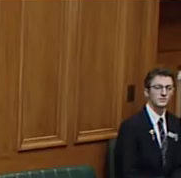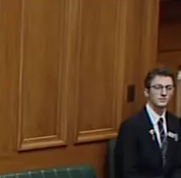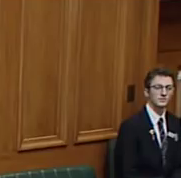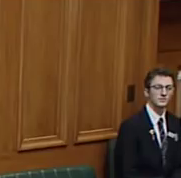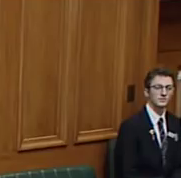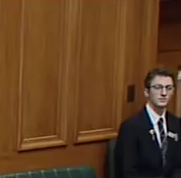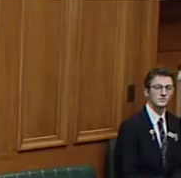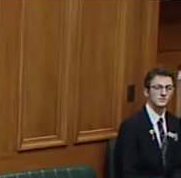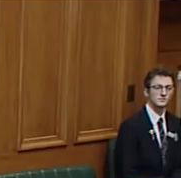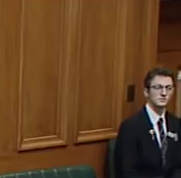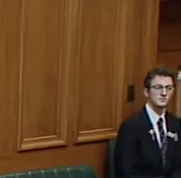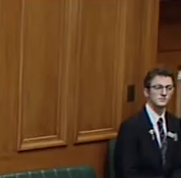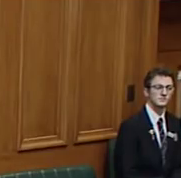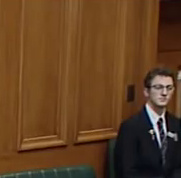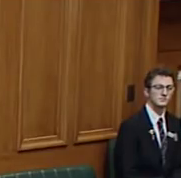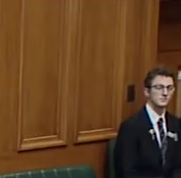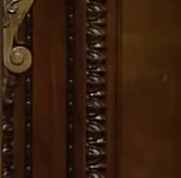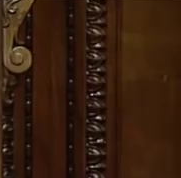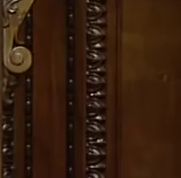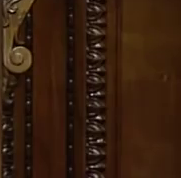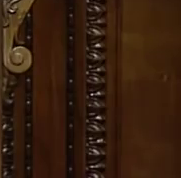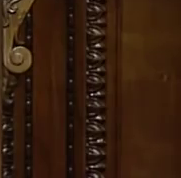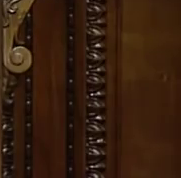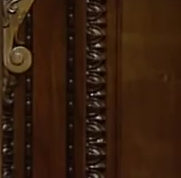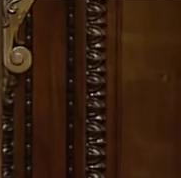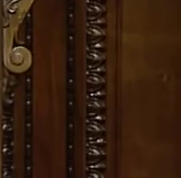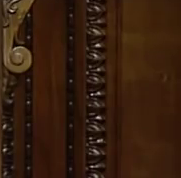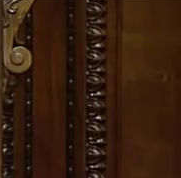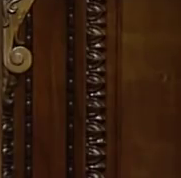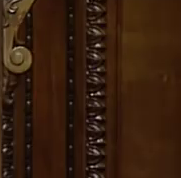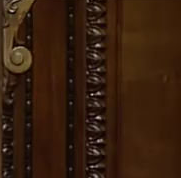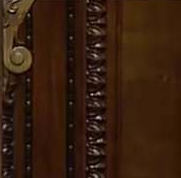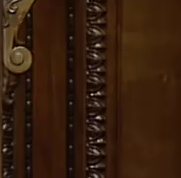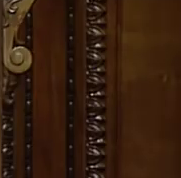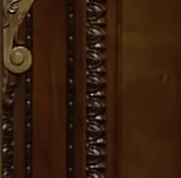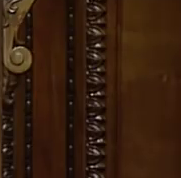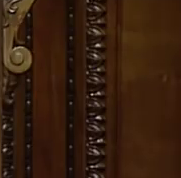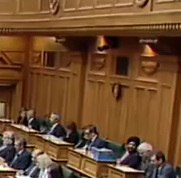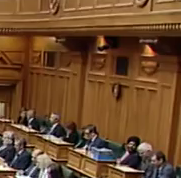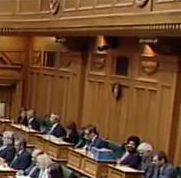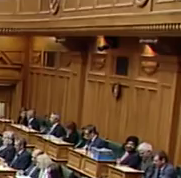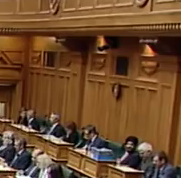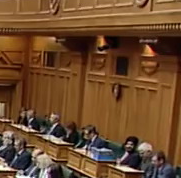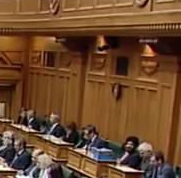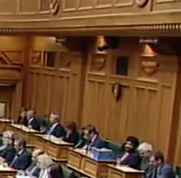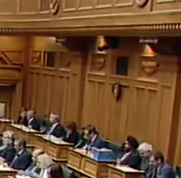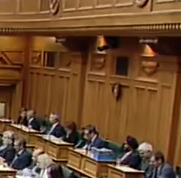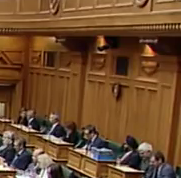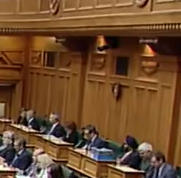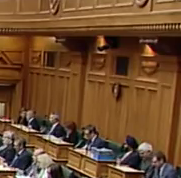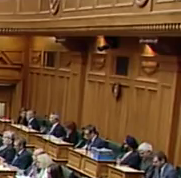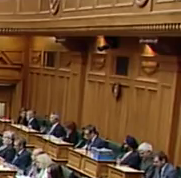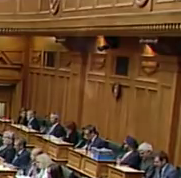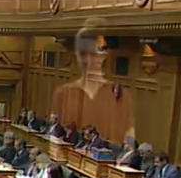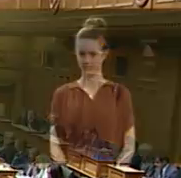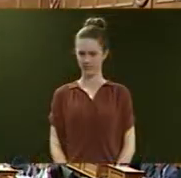Committee on the Commerce Amendment Bill. Now the bill is set down for second reading. The House comes to oral questions. Question number one is in the name of David Seymour.